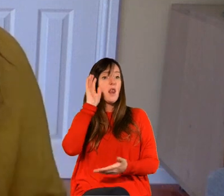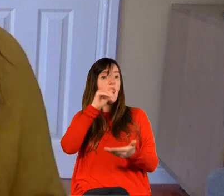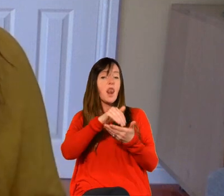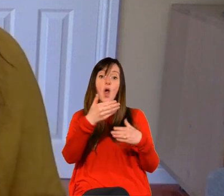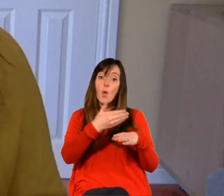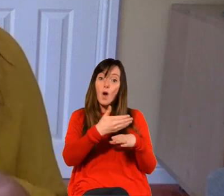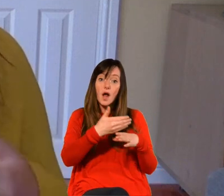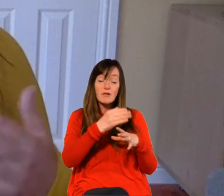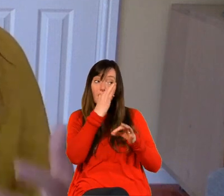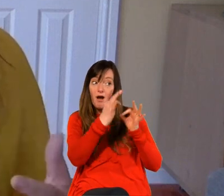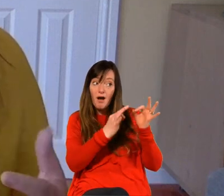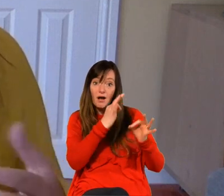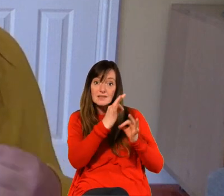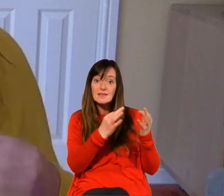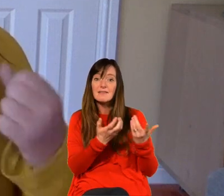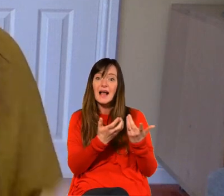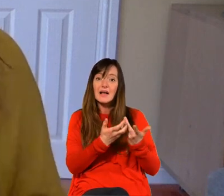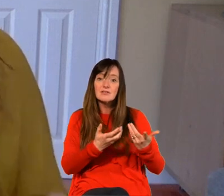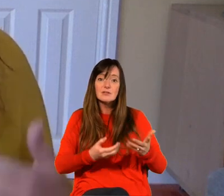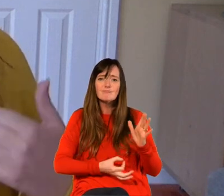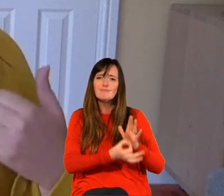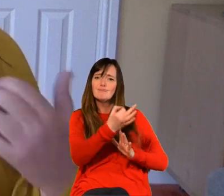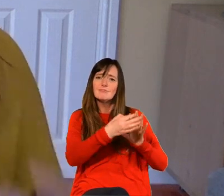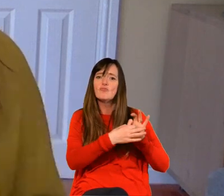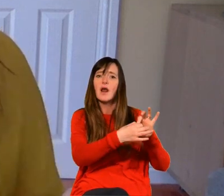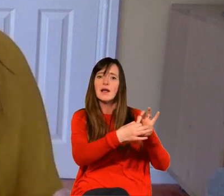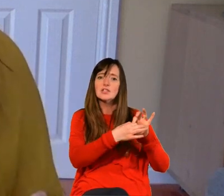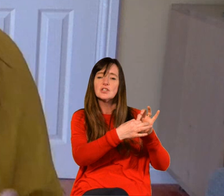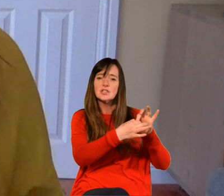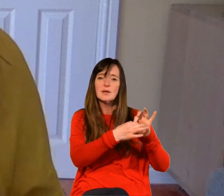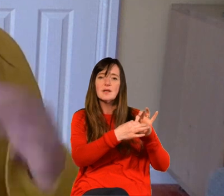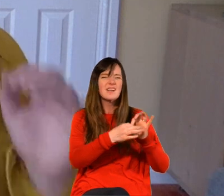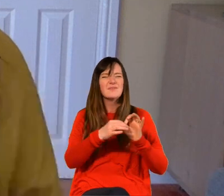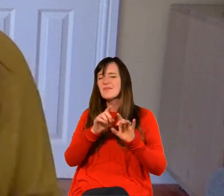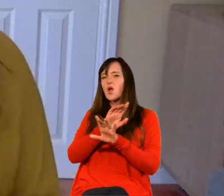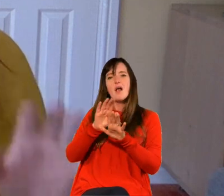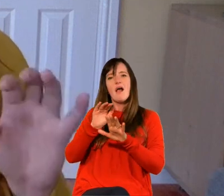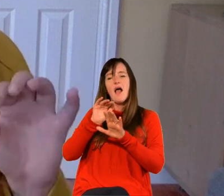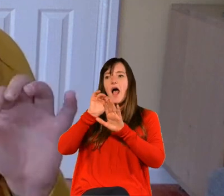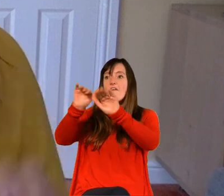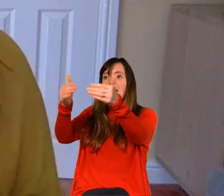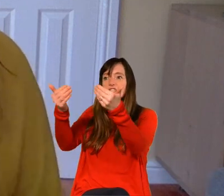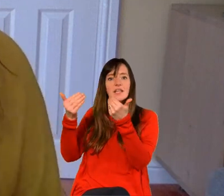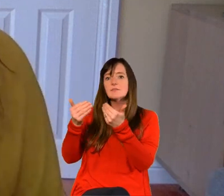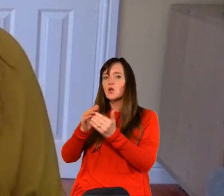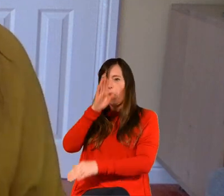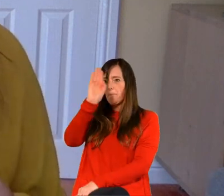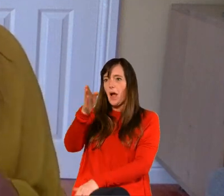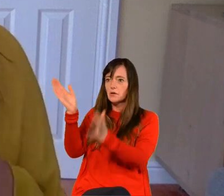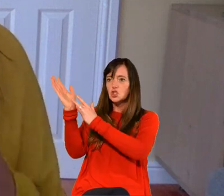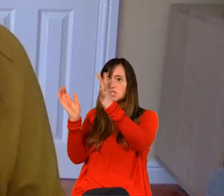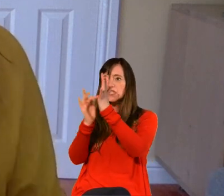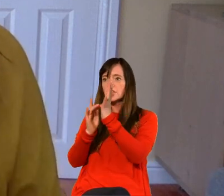think andy mentioned this earlier that evangelism is kind of going in all guns blazing i'm going to kind of tell you all about jesus right now